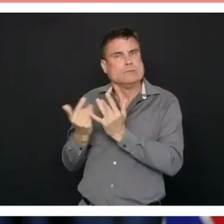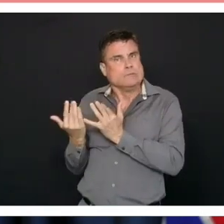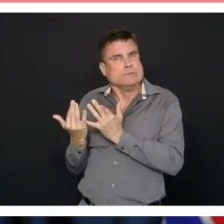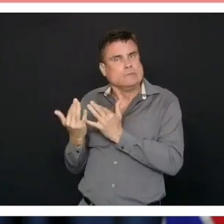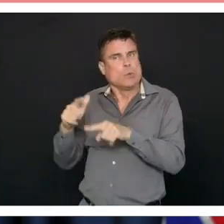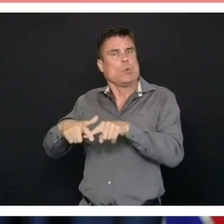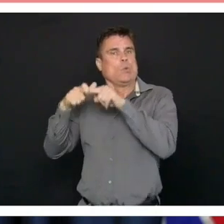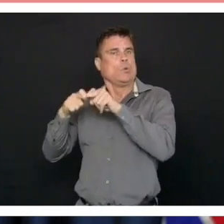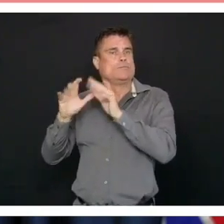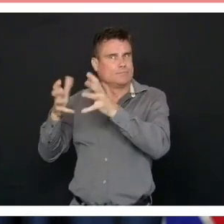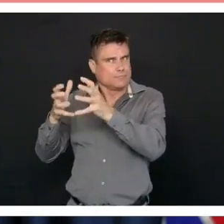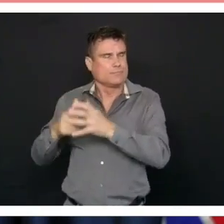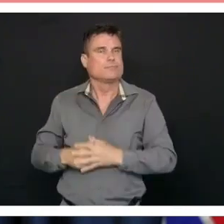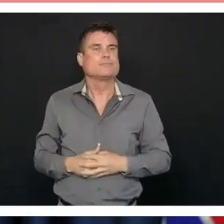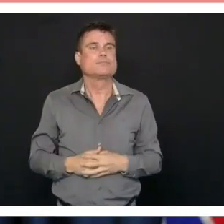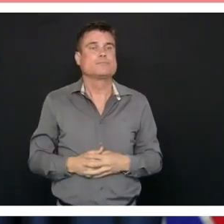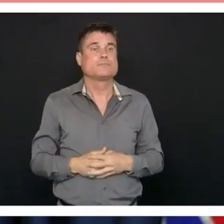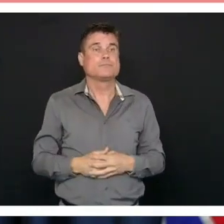this point forward.